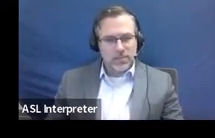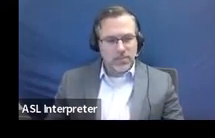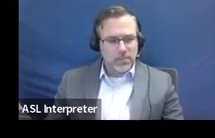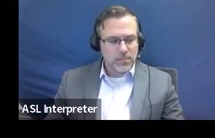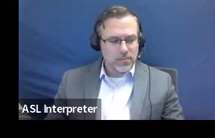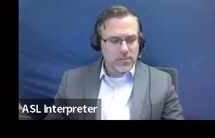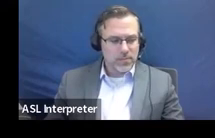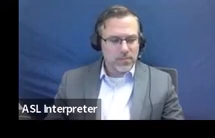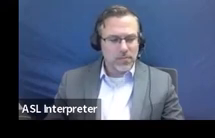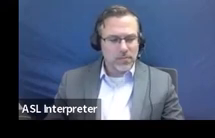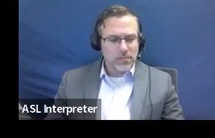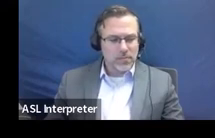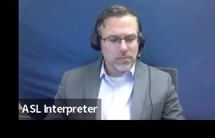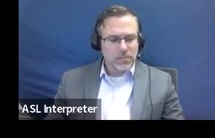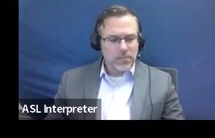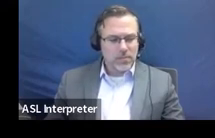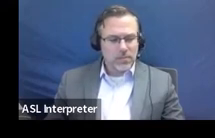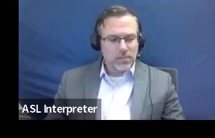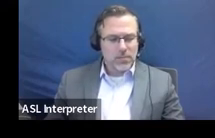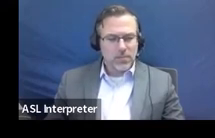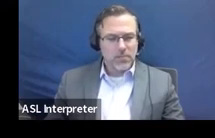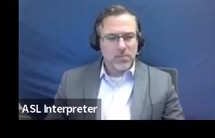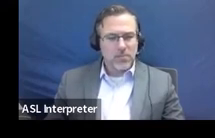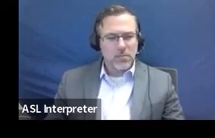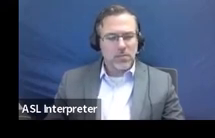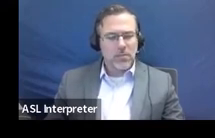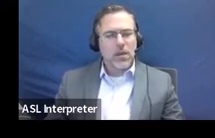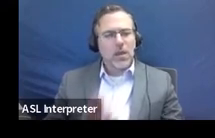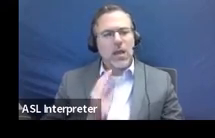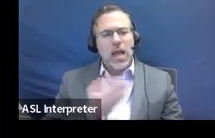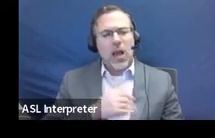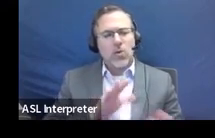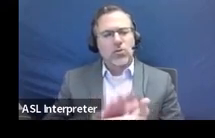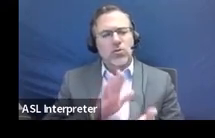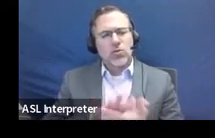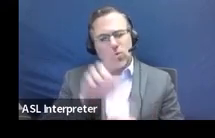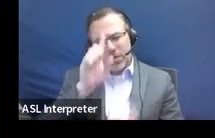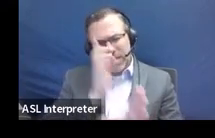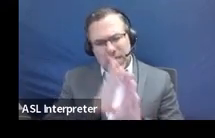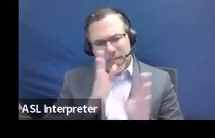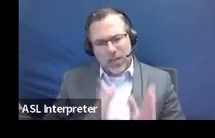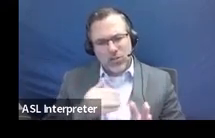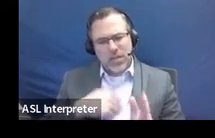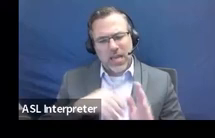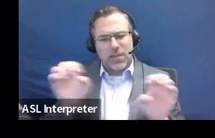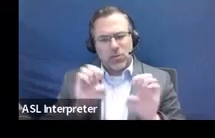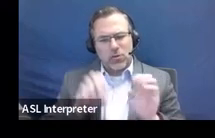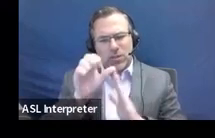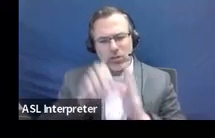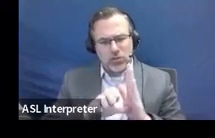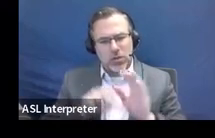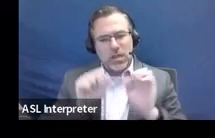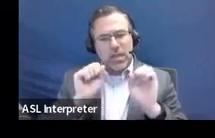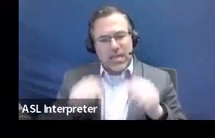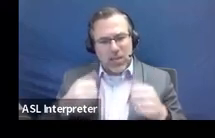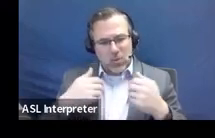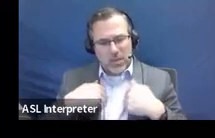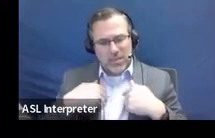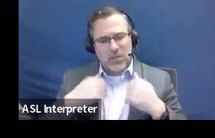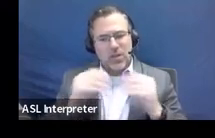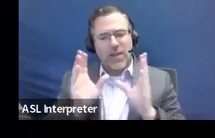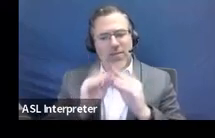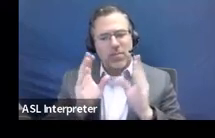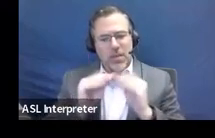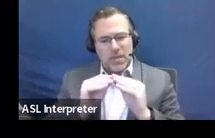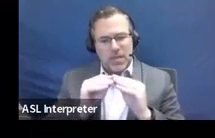Okay, so I see a question came up. Our school psychologist had emergency surgery. Can we have the meeting to review the evaluation